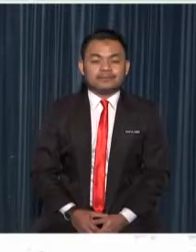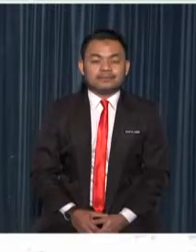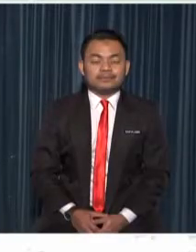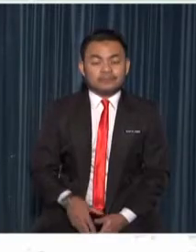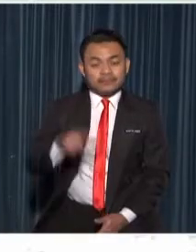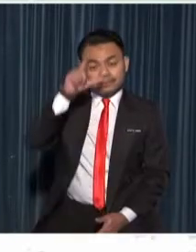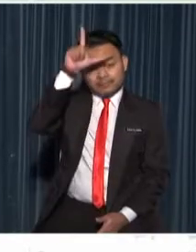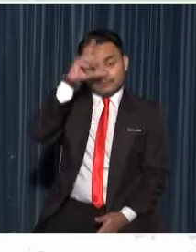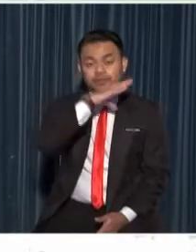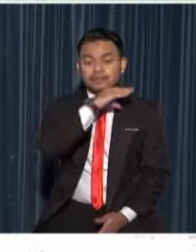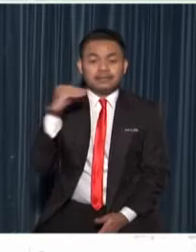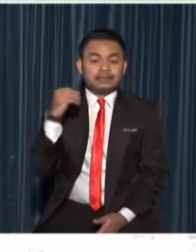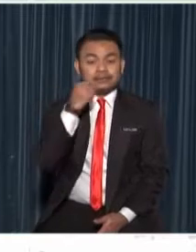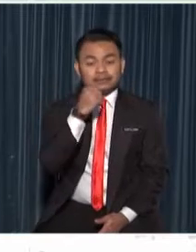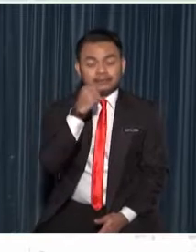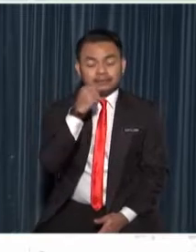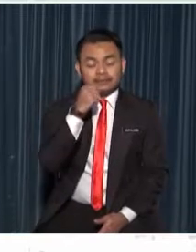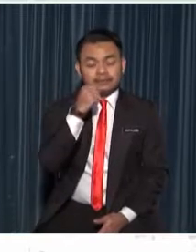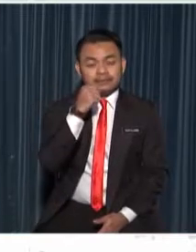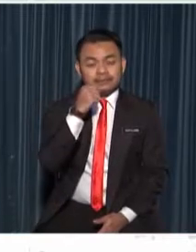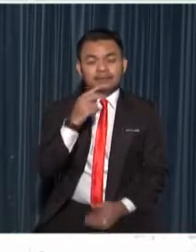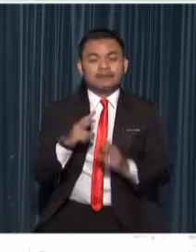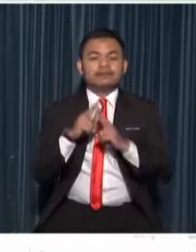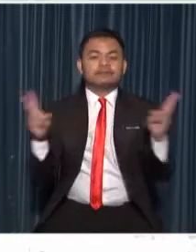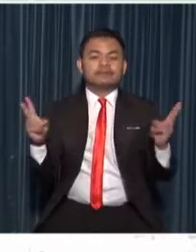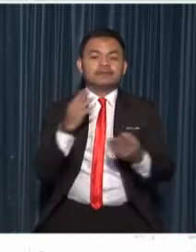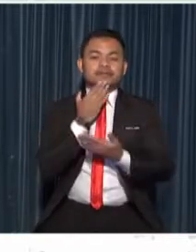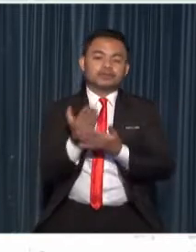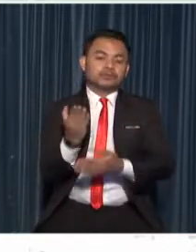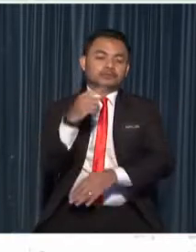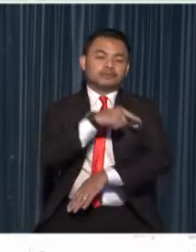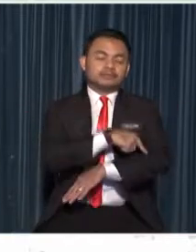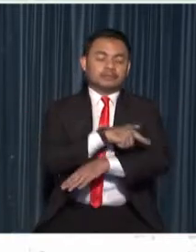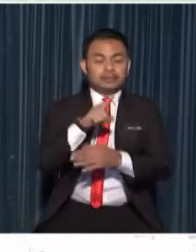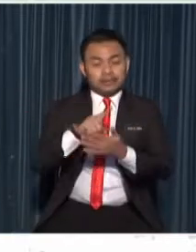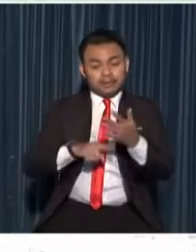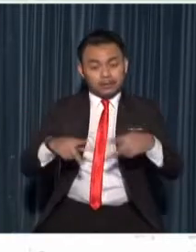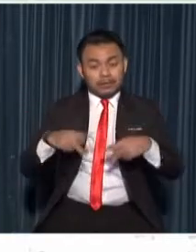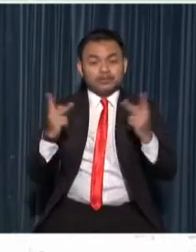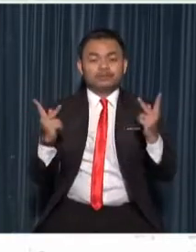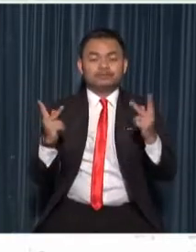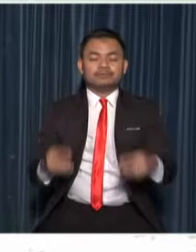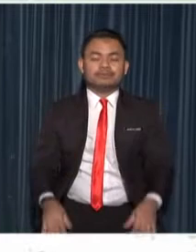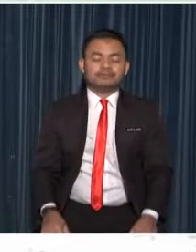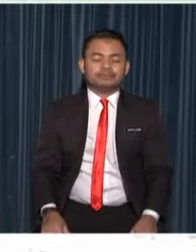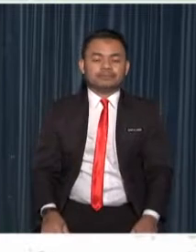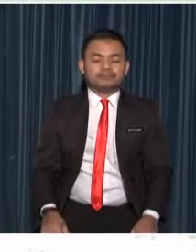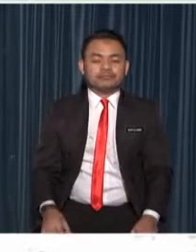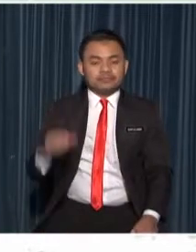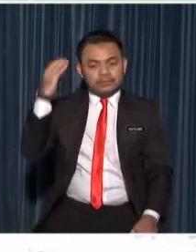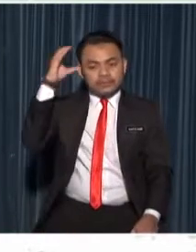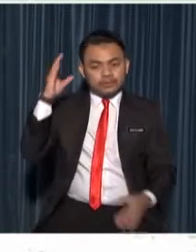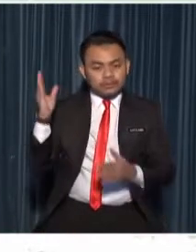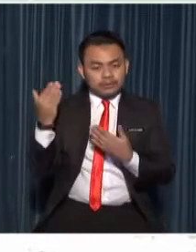boys and girls a very good day to you how are you i hope